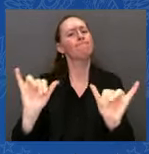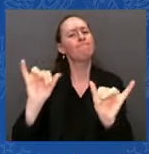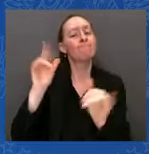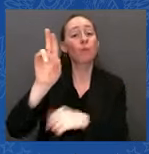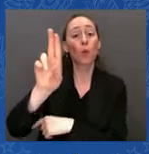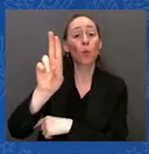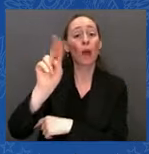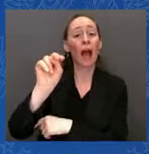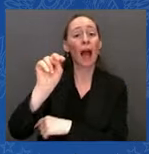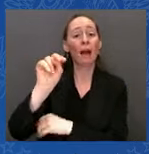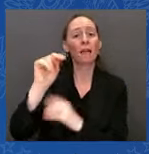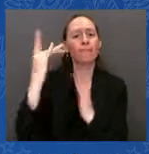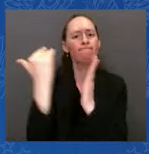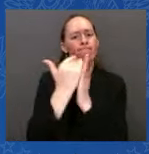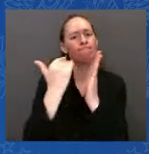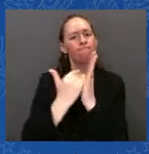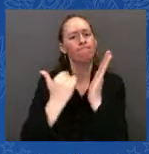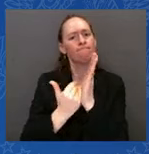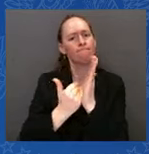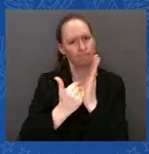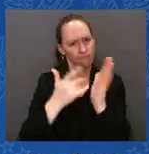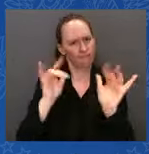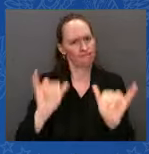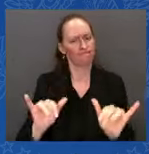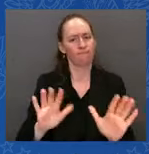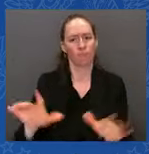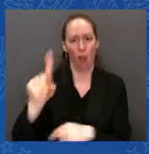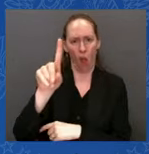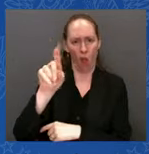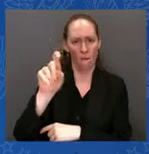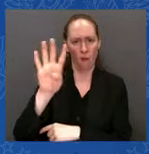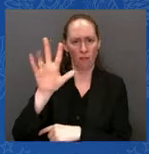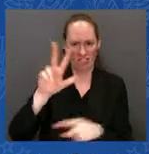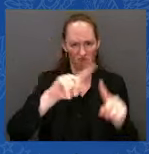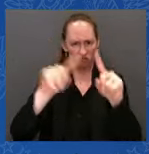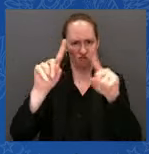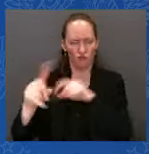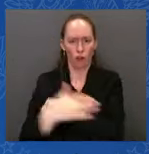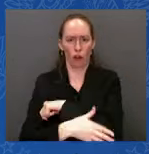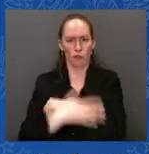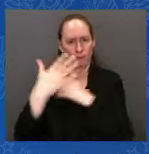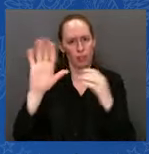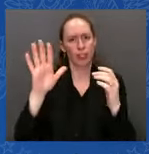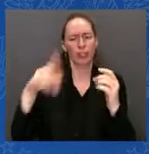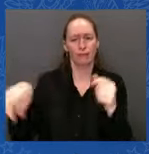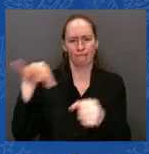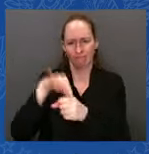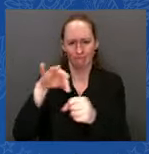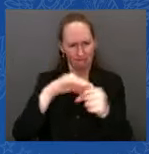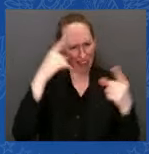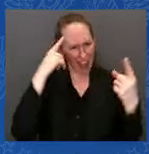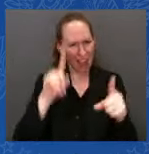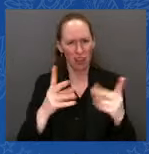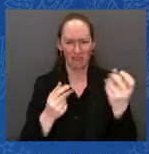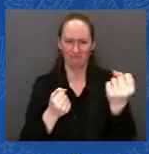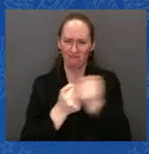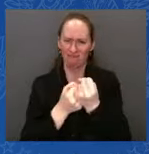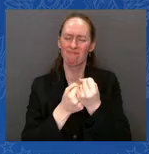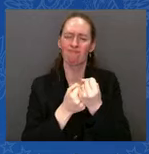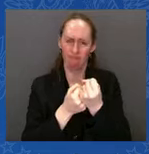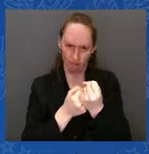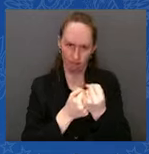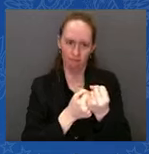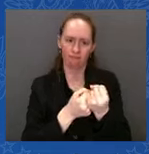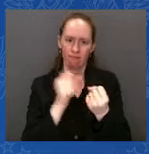voted for in the United Nations General Assembly last October. So, the United States, standing shoulder to shoulder with our allies and